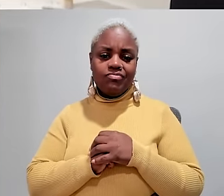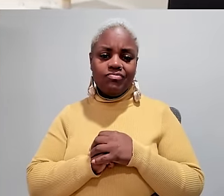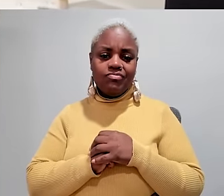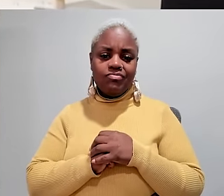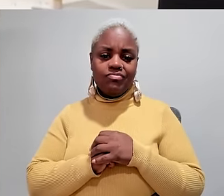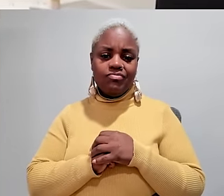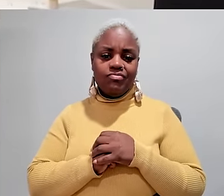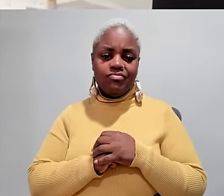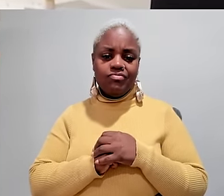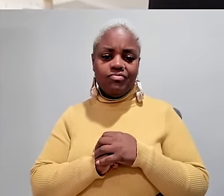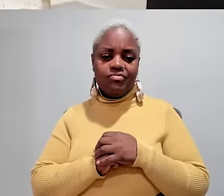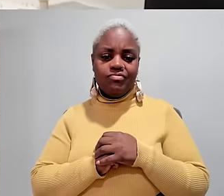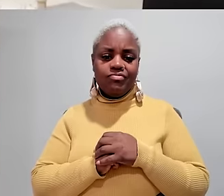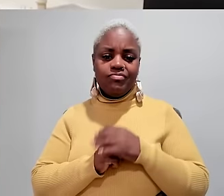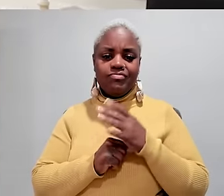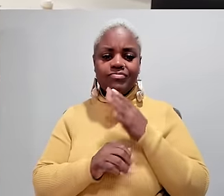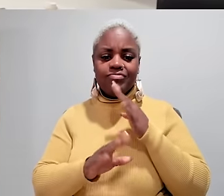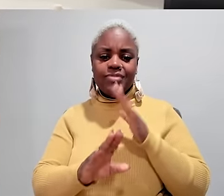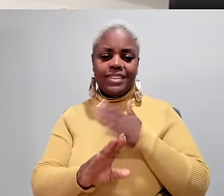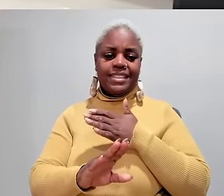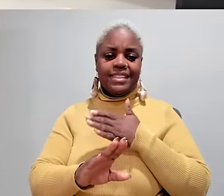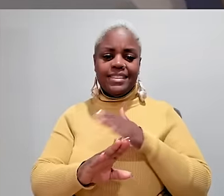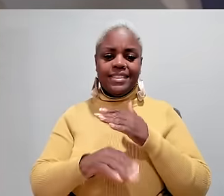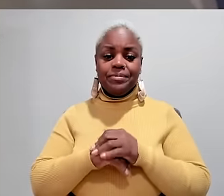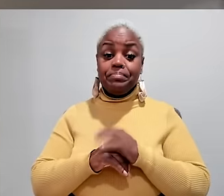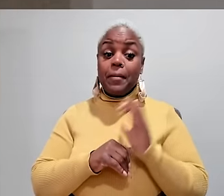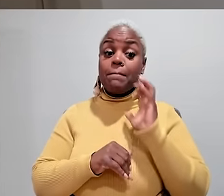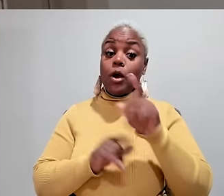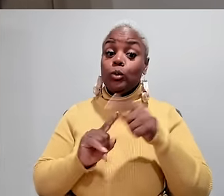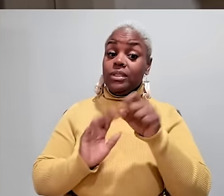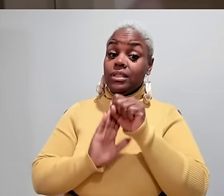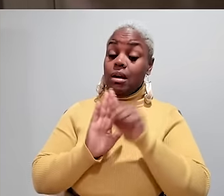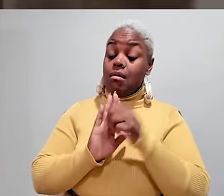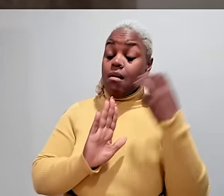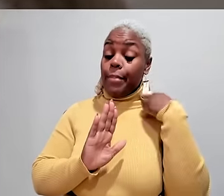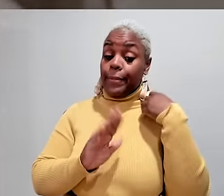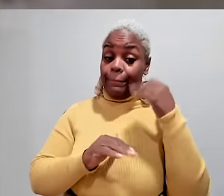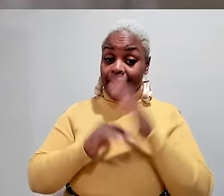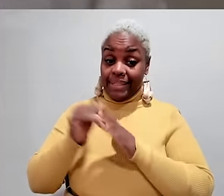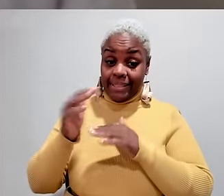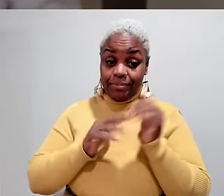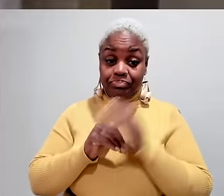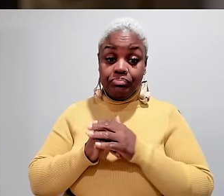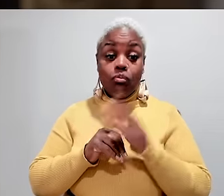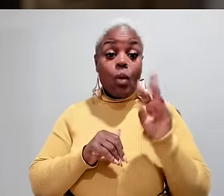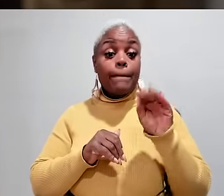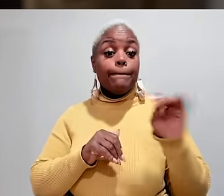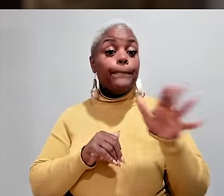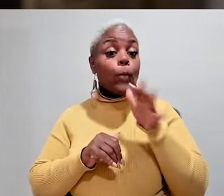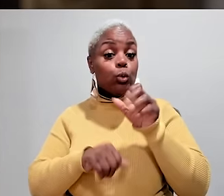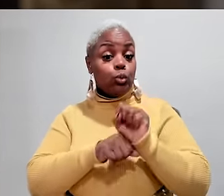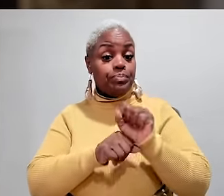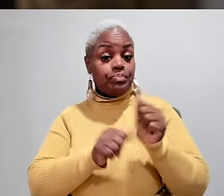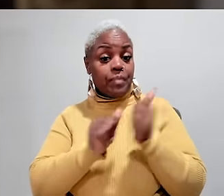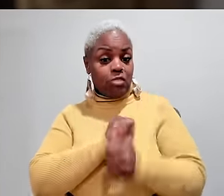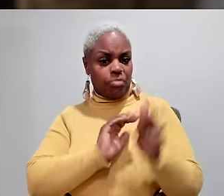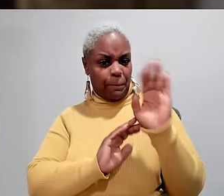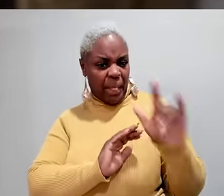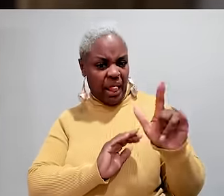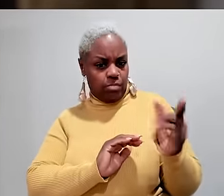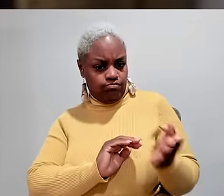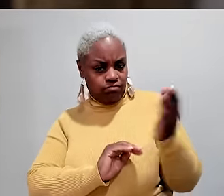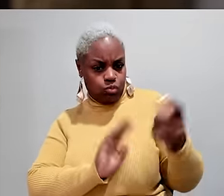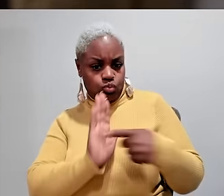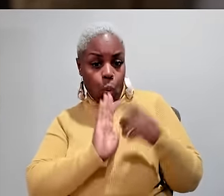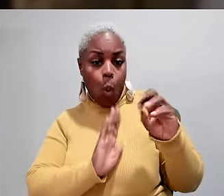do you keep a wave upon the sand? JARED Back at the state capitol building, William's mother is working to pass a